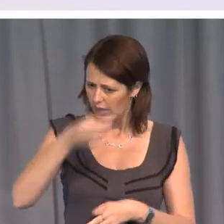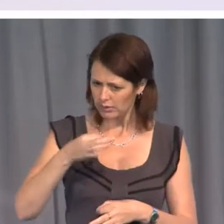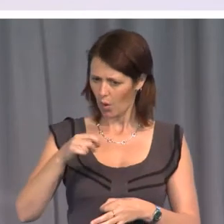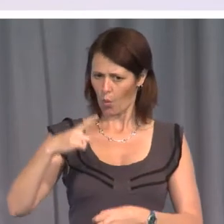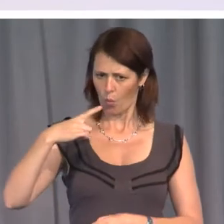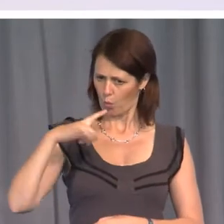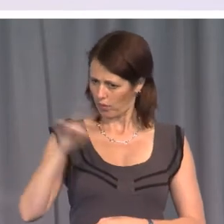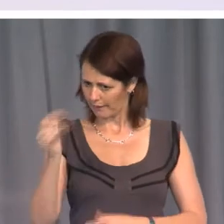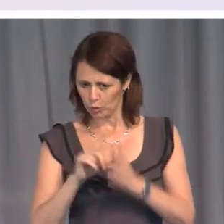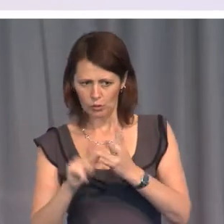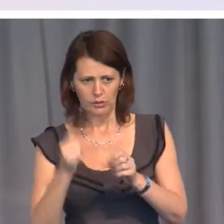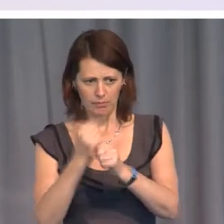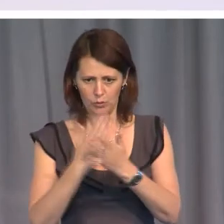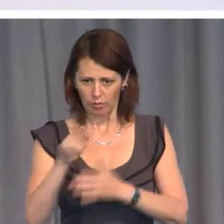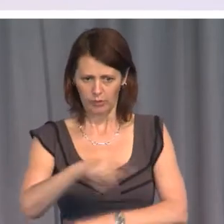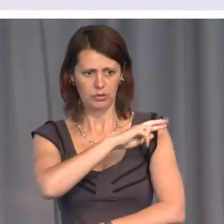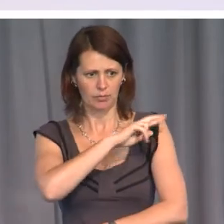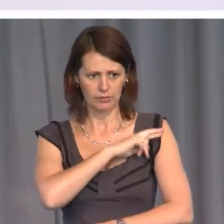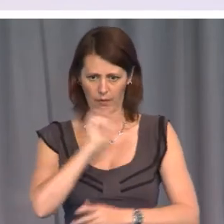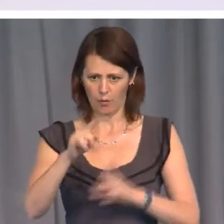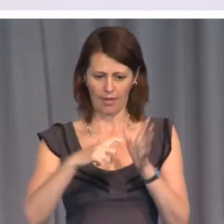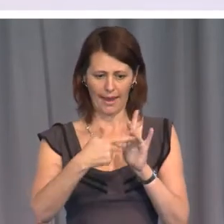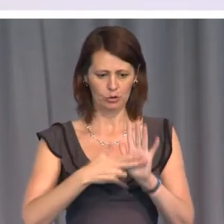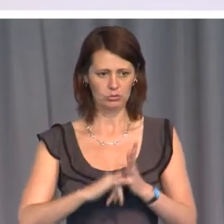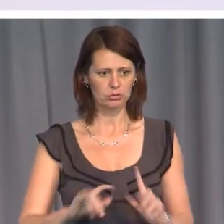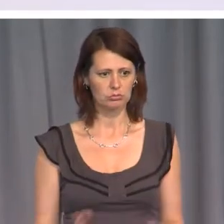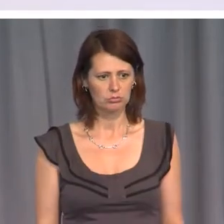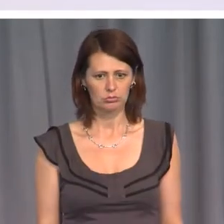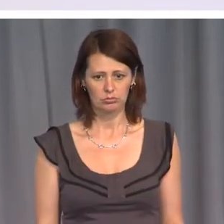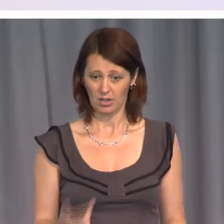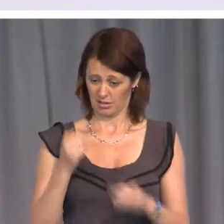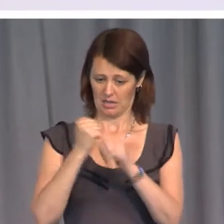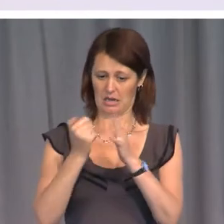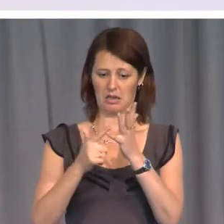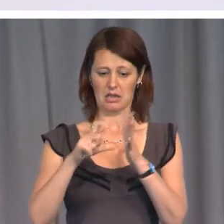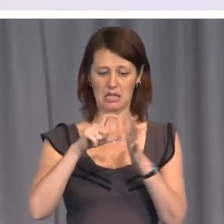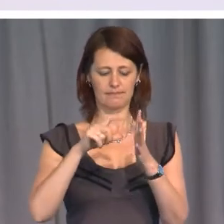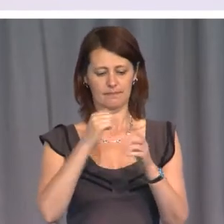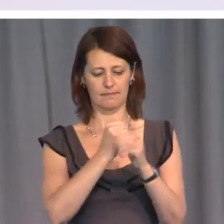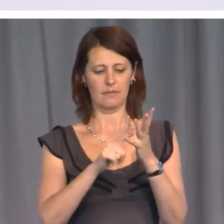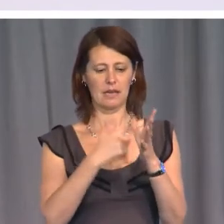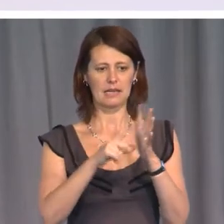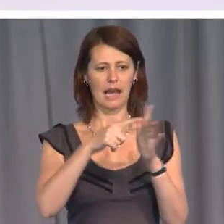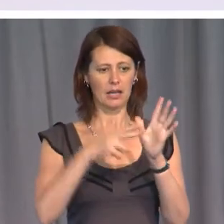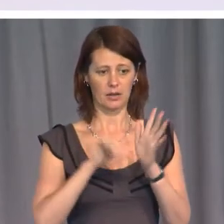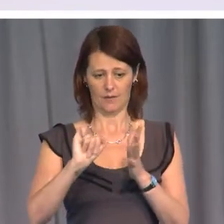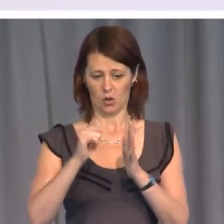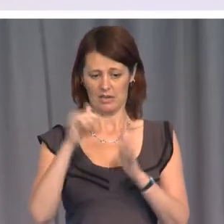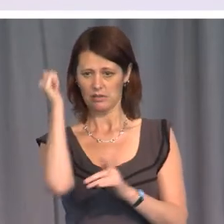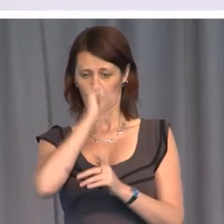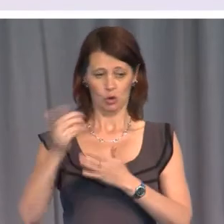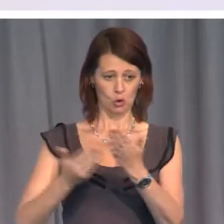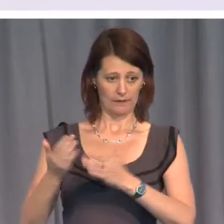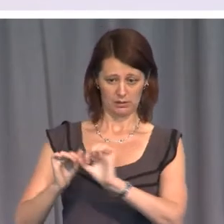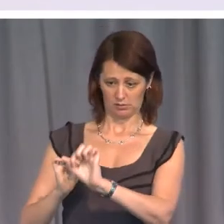accountable? And how come the guardians of the intelligence service set up by the HOPE